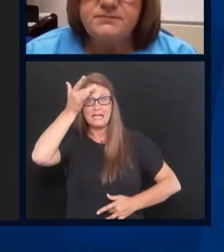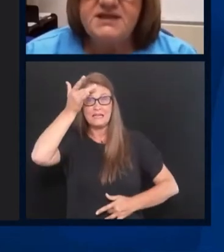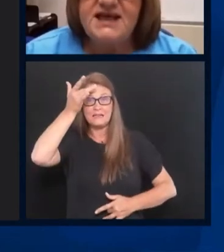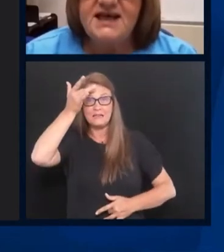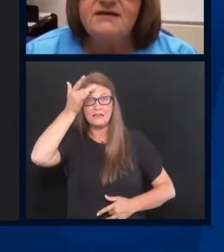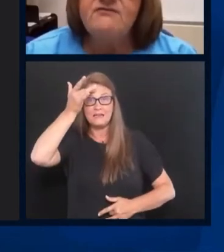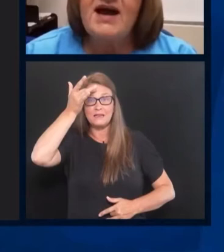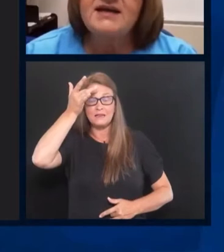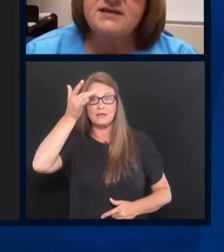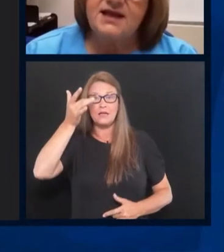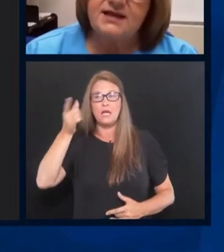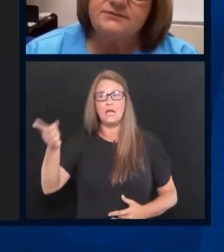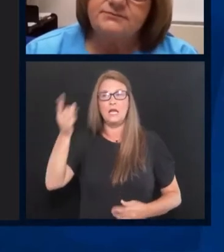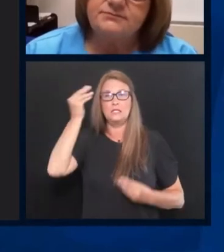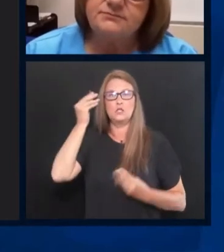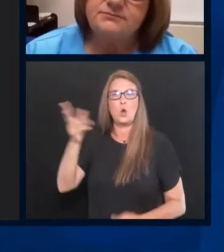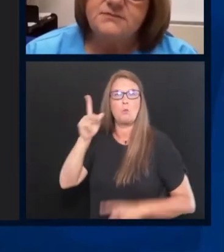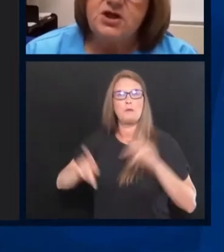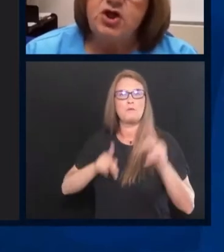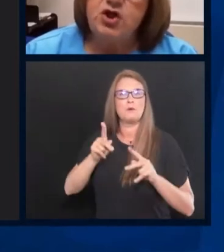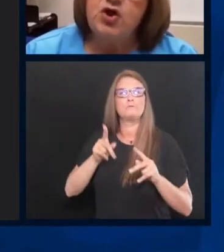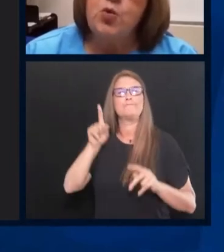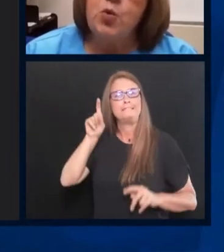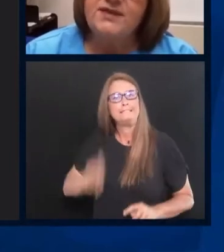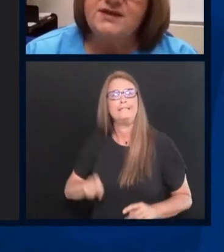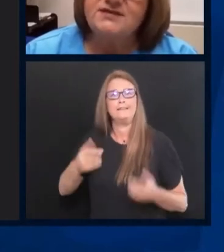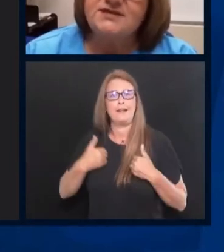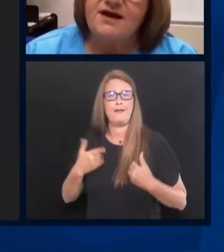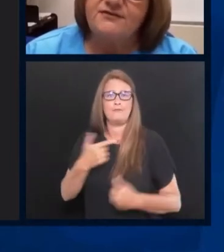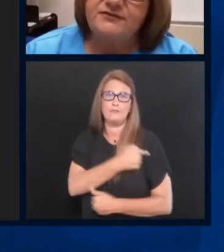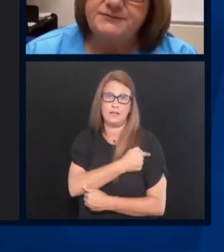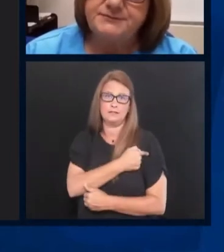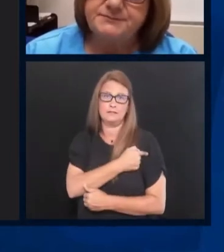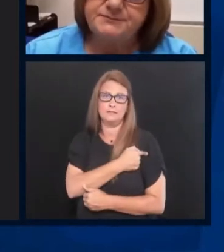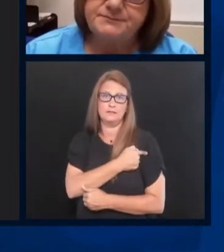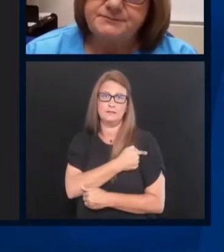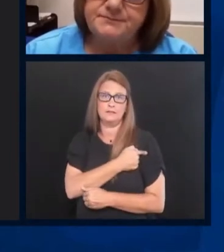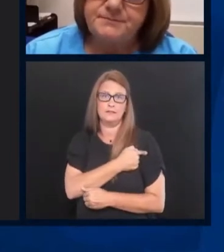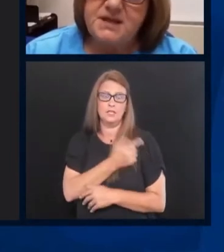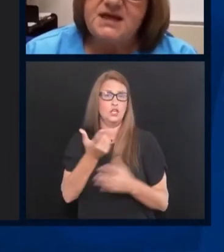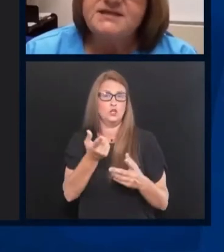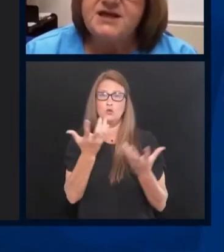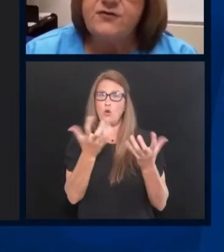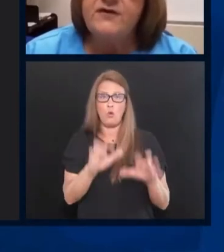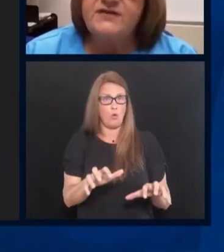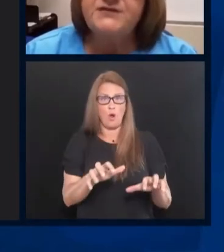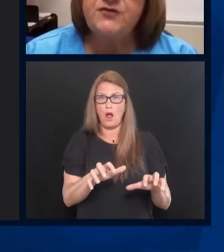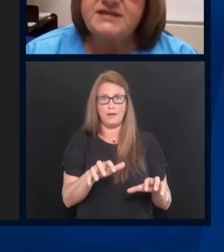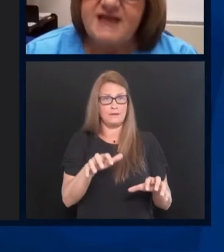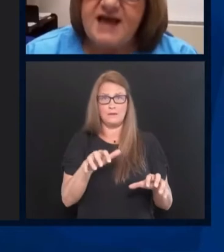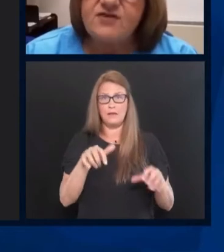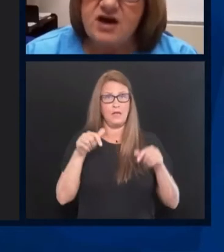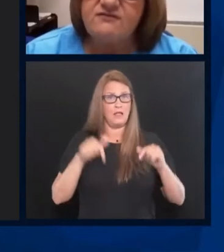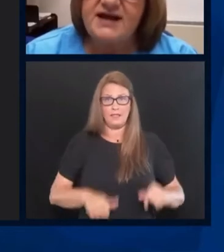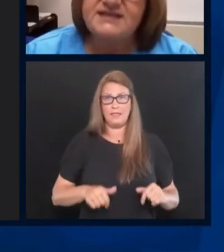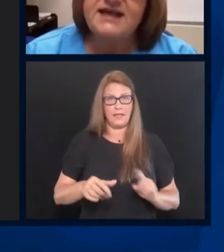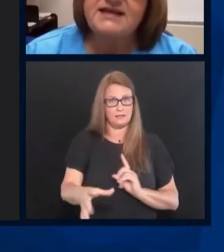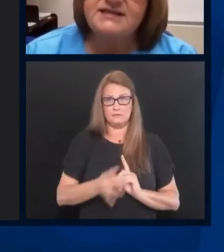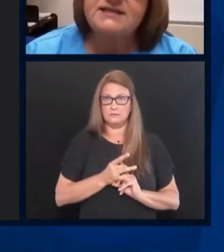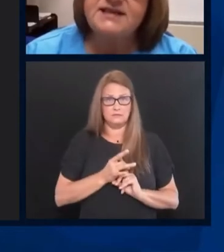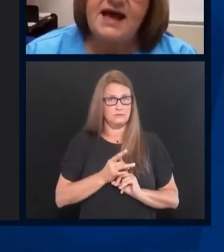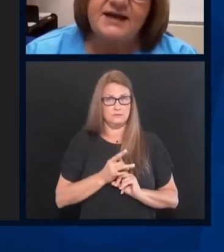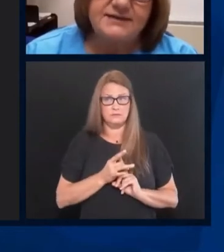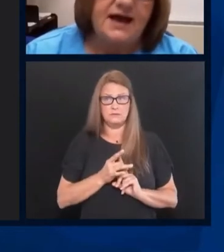get vaccinated. You don't want this stuff. Several of his friends have gotten